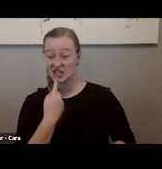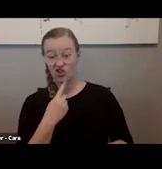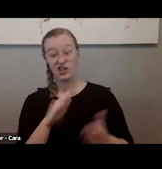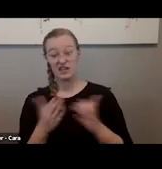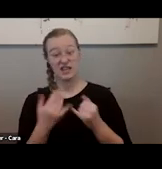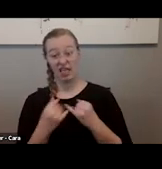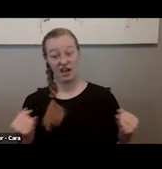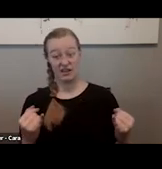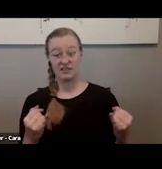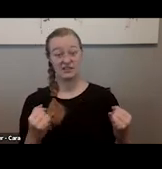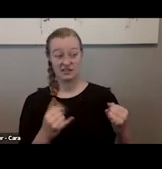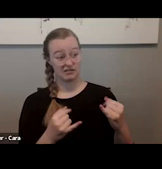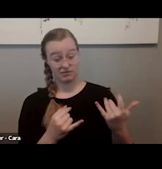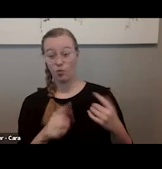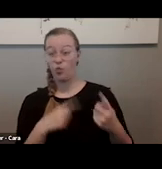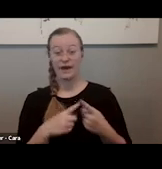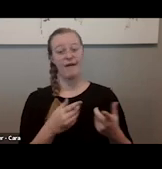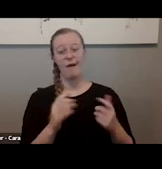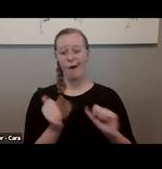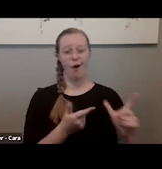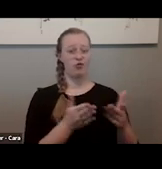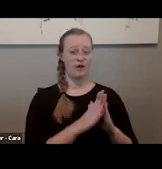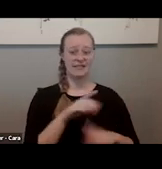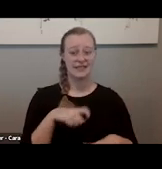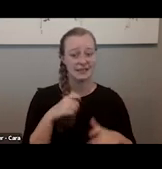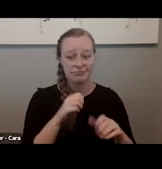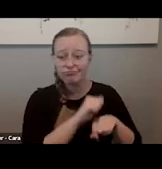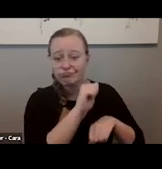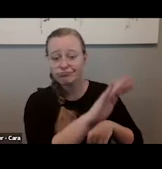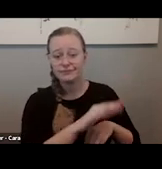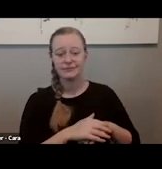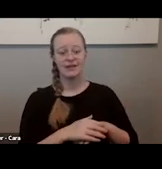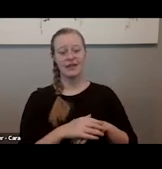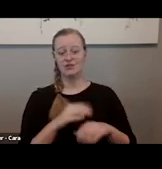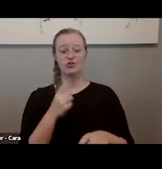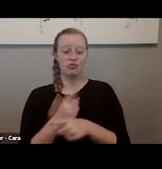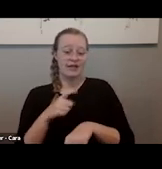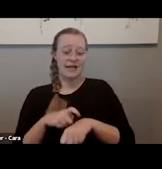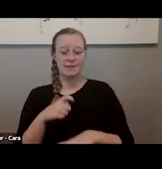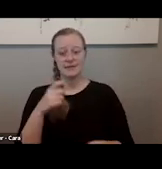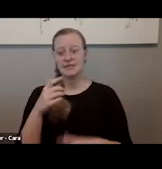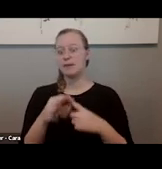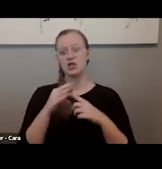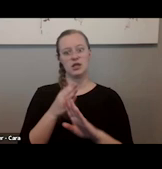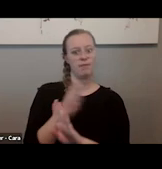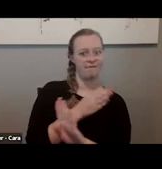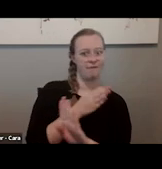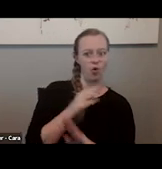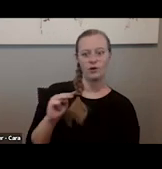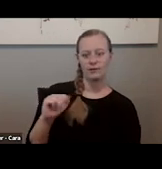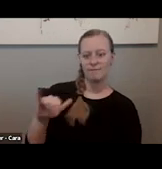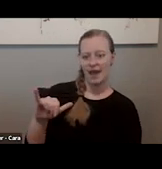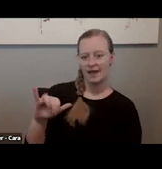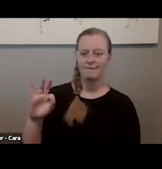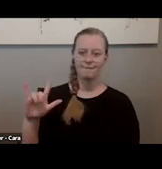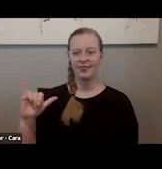in. And this is the right time leading up to our Zoom-in in the second week of May, the 13th through the 17th, that Jay is going to be